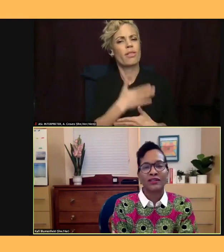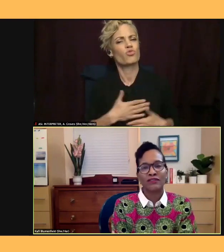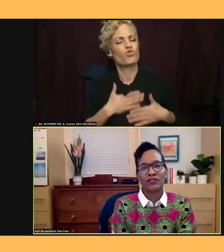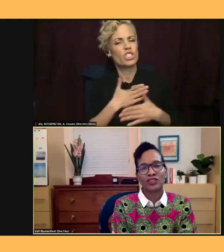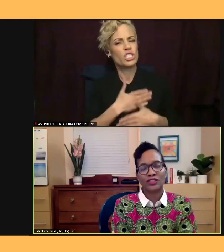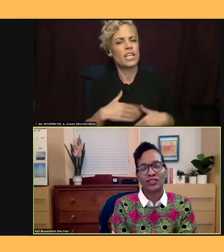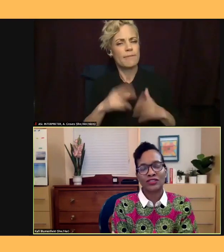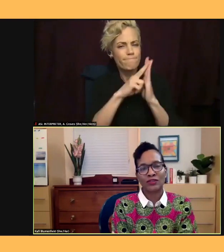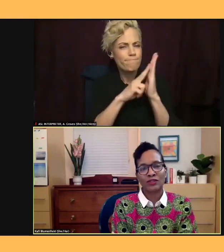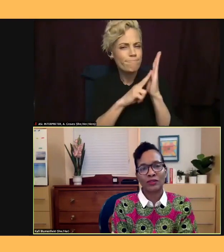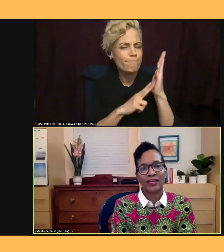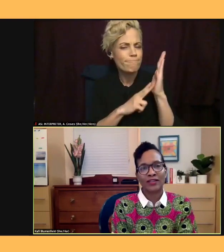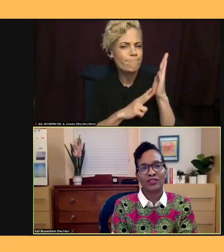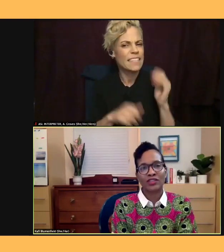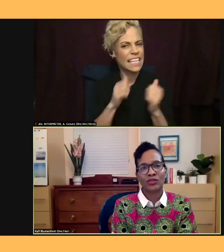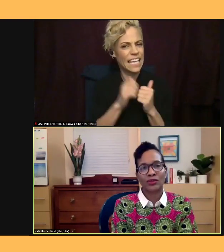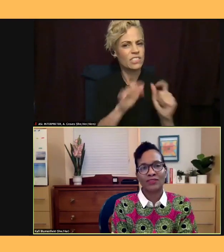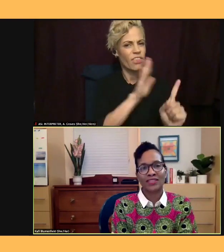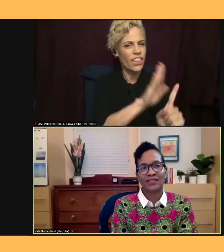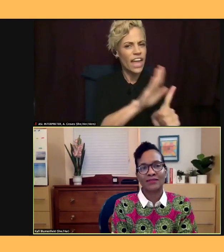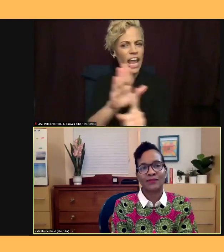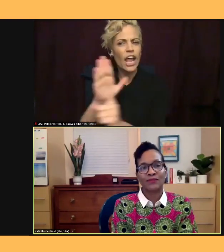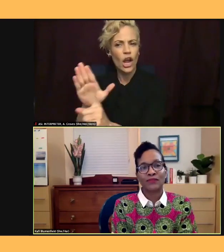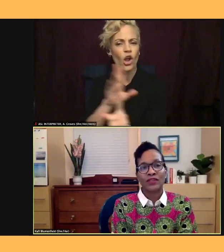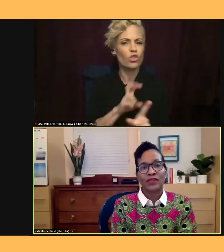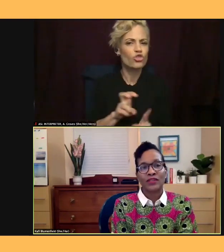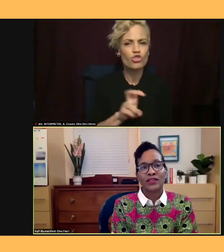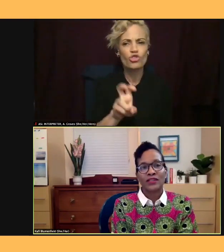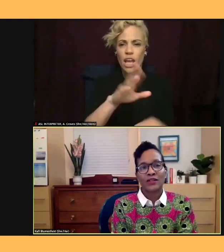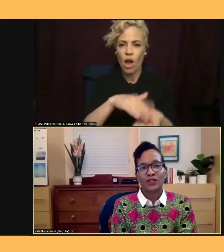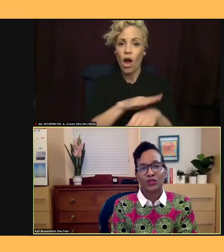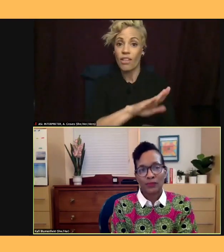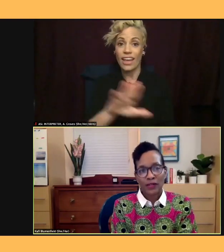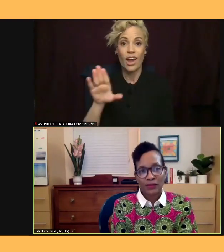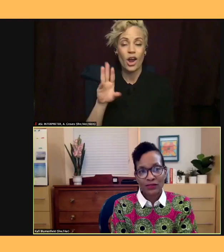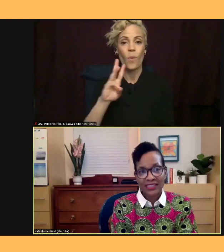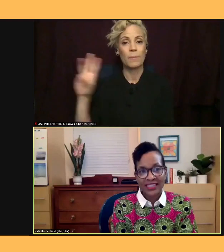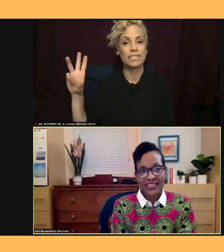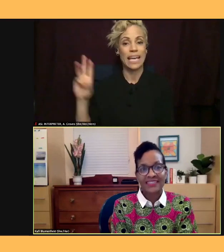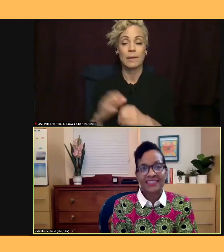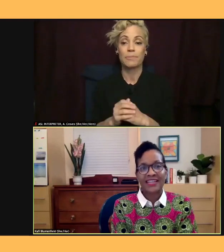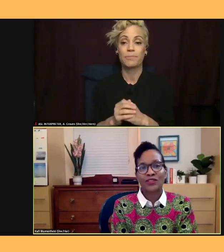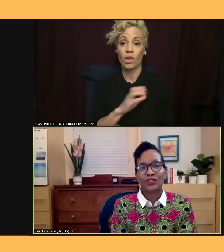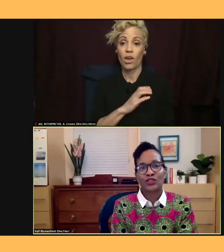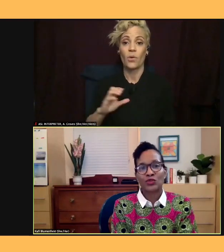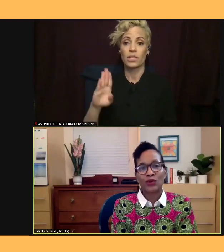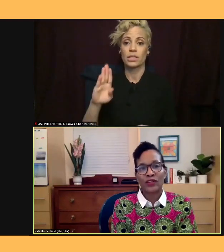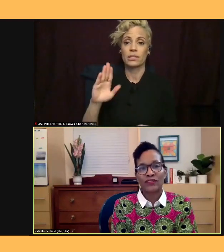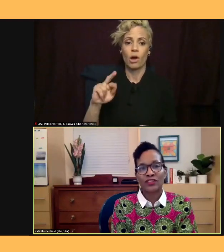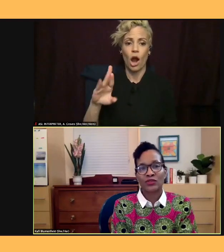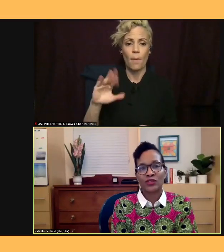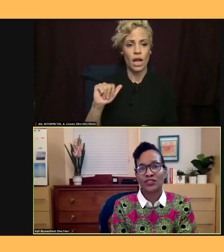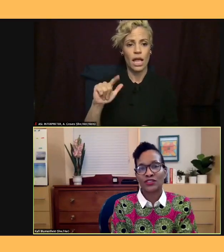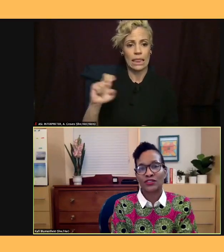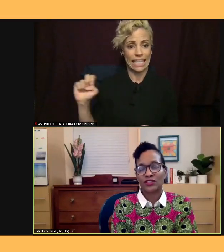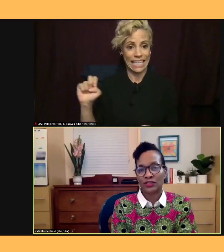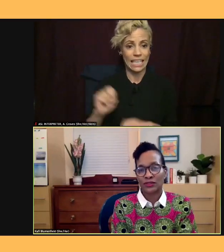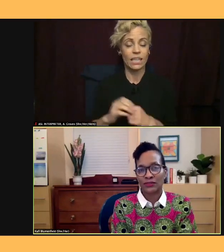from their bios on their website. Congressman Barbara Lee is now in her 12th Congressional term.